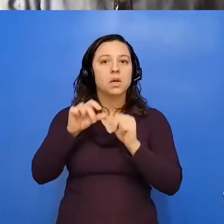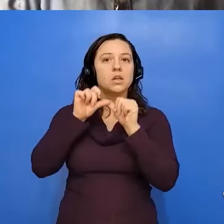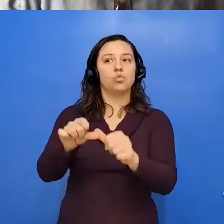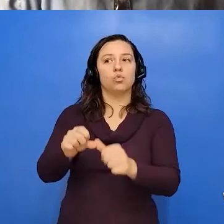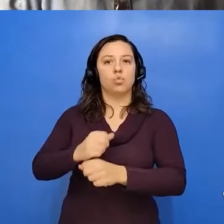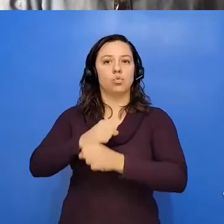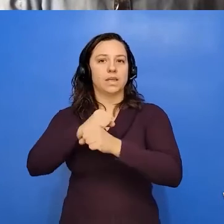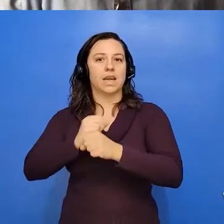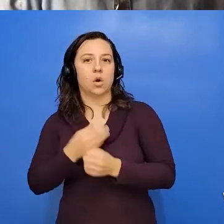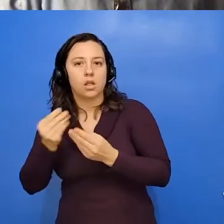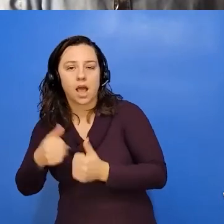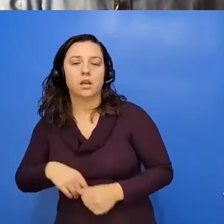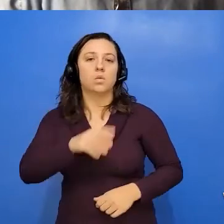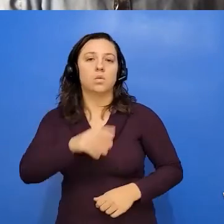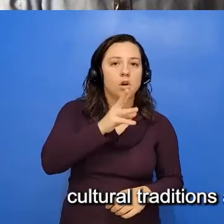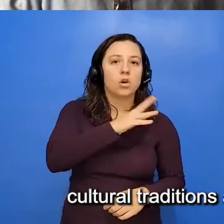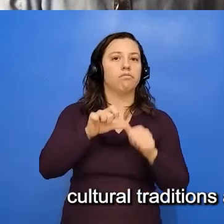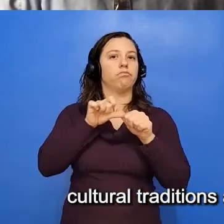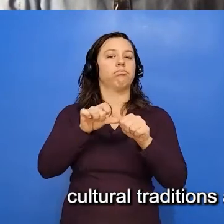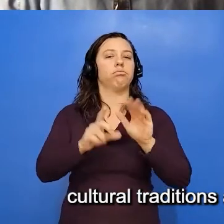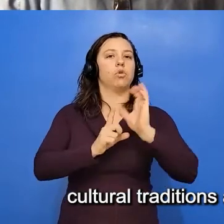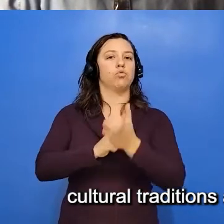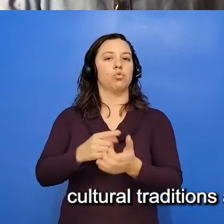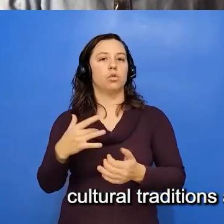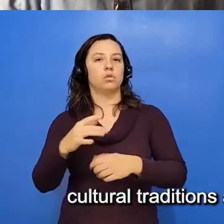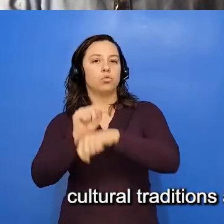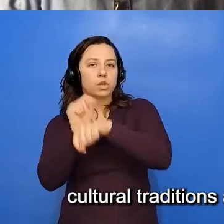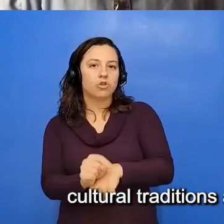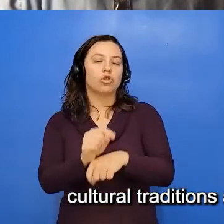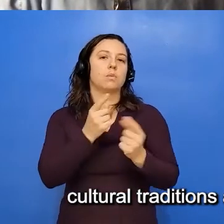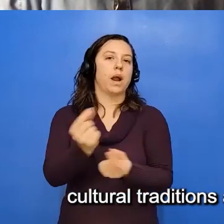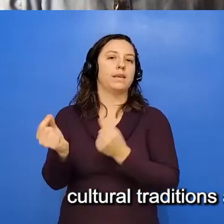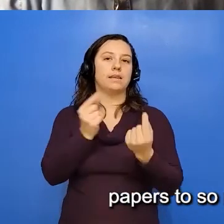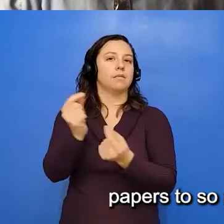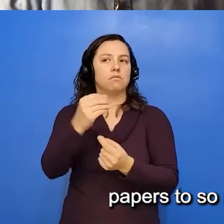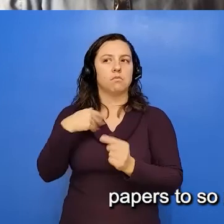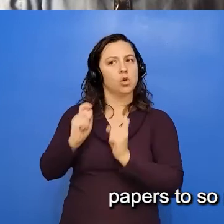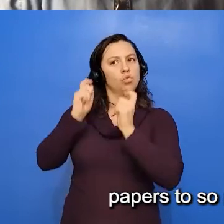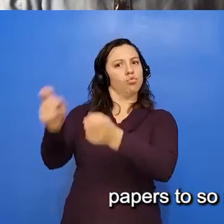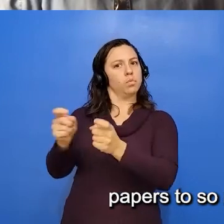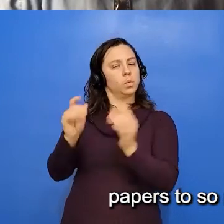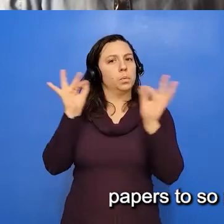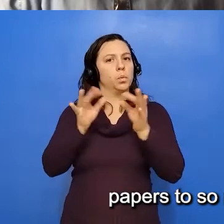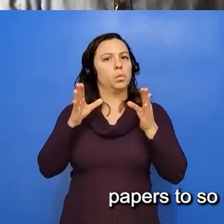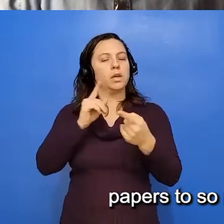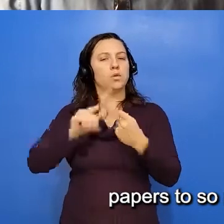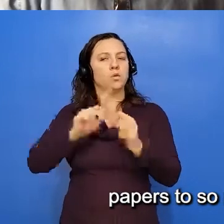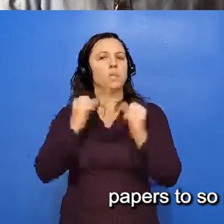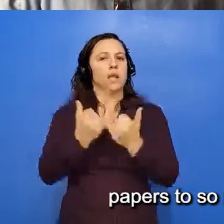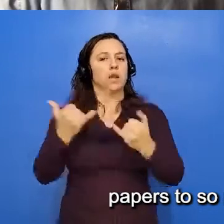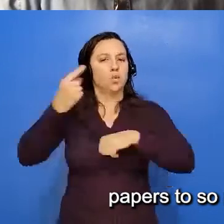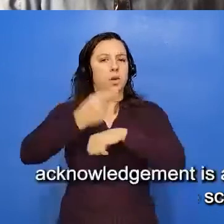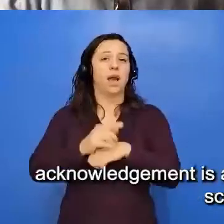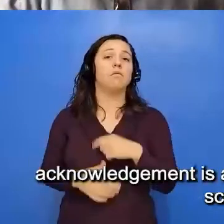traditions and practices and contribute in immeasurable ways to society today. The process of creating a land